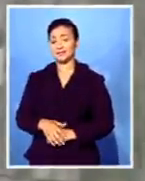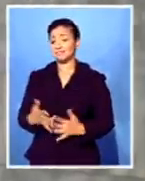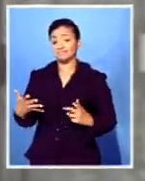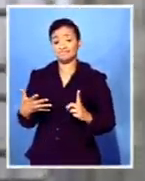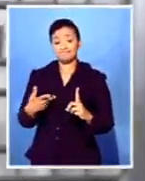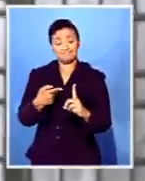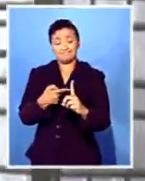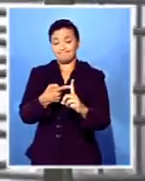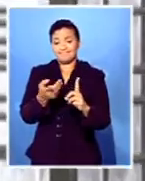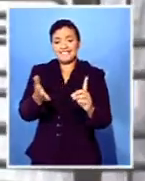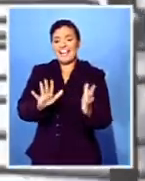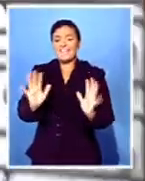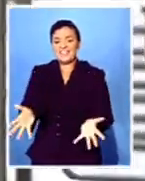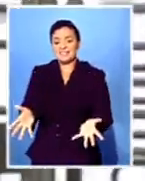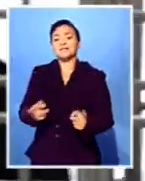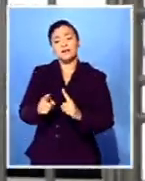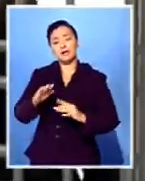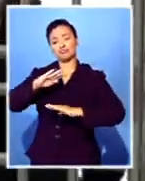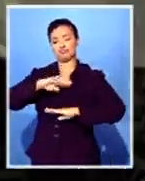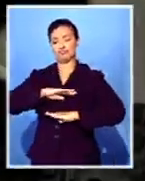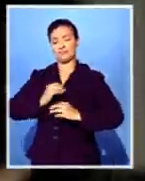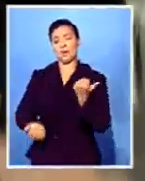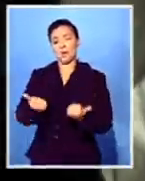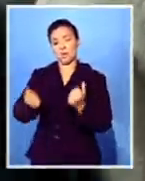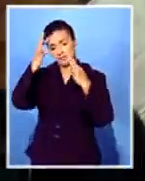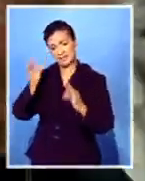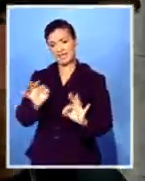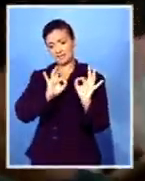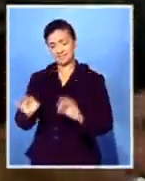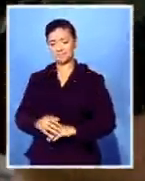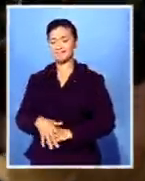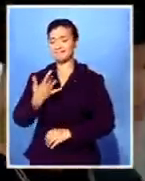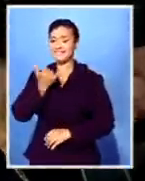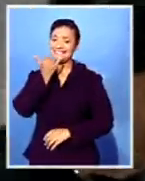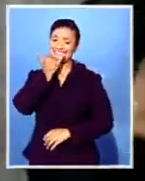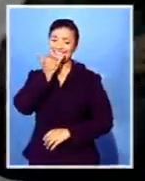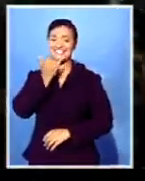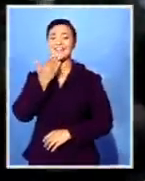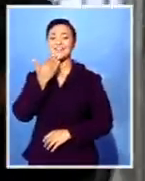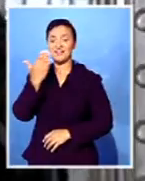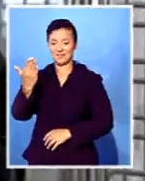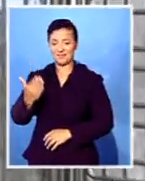I can't come back, but the justice has been done. I'm happy, very happy, thank you.